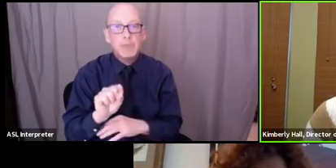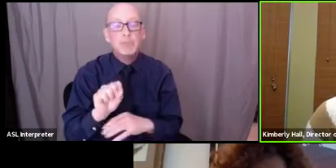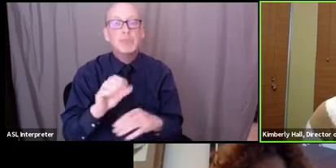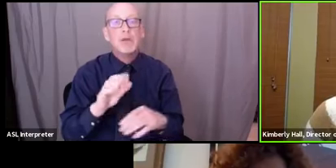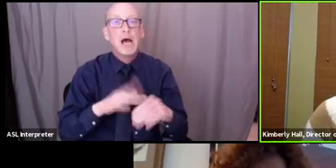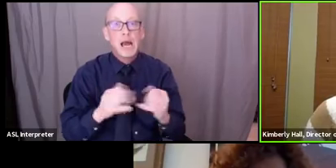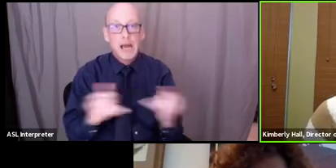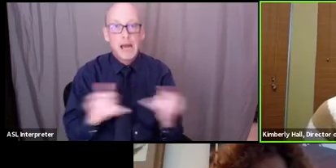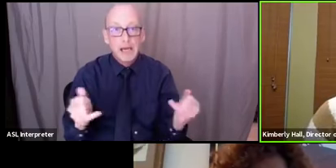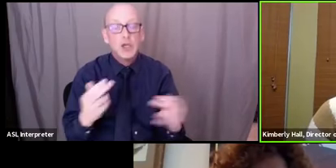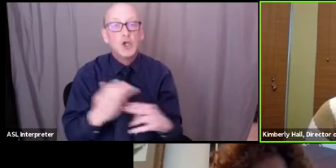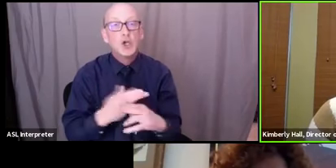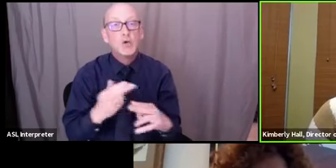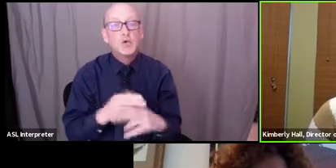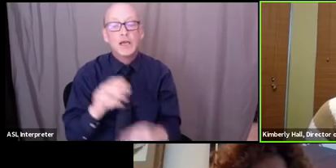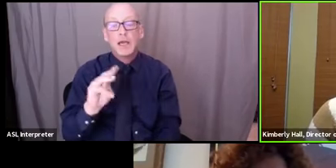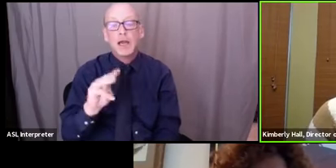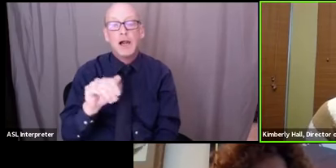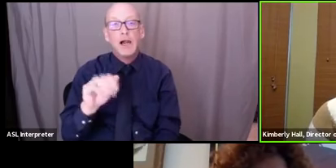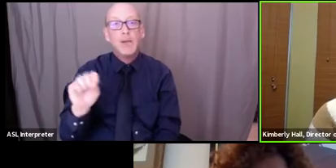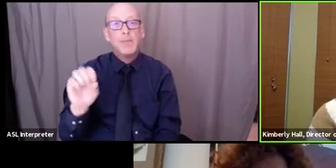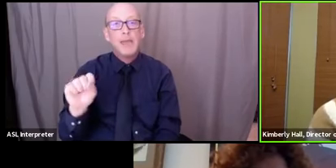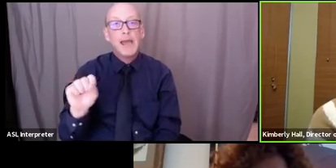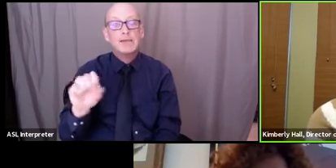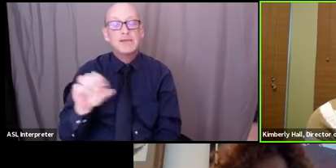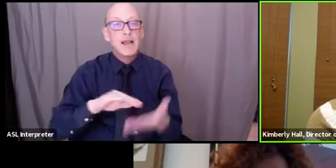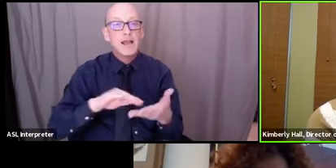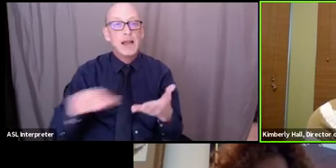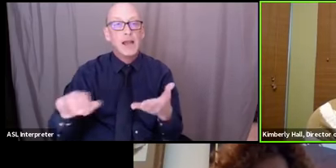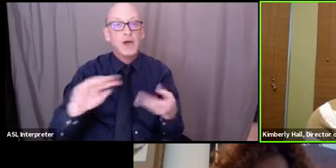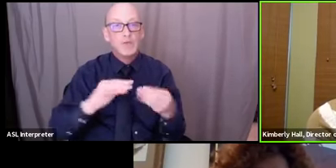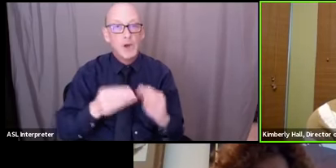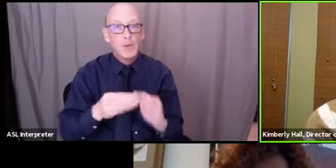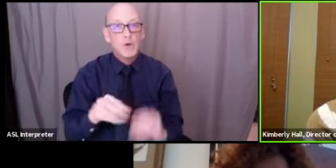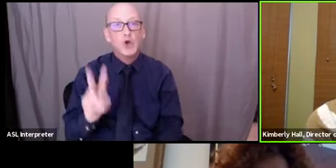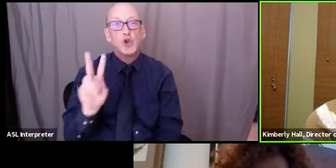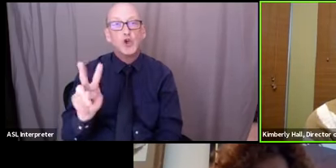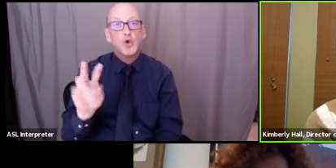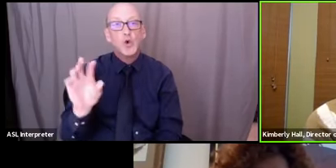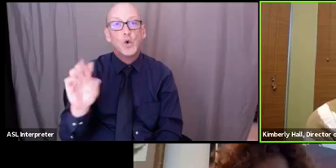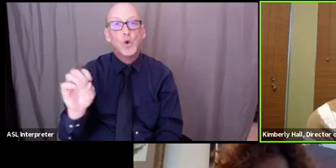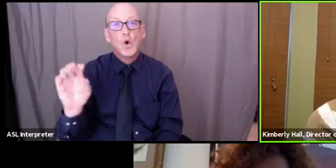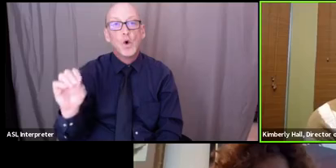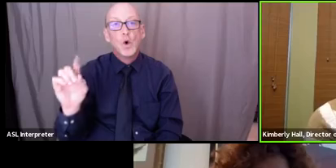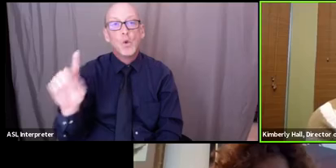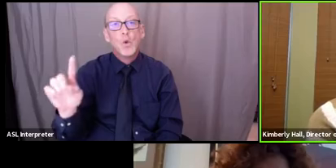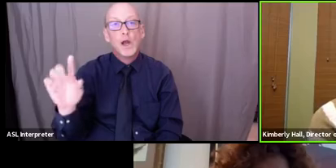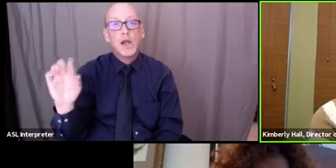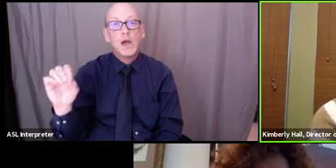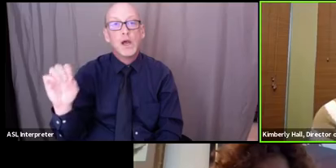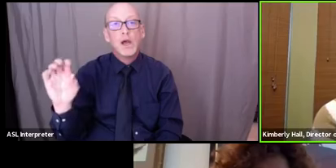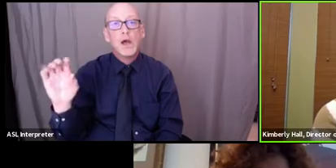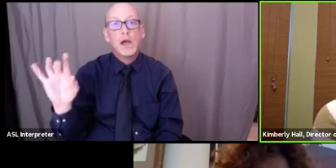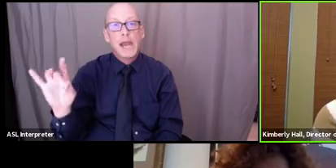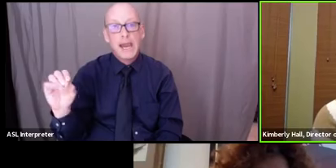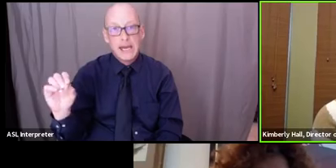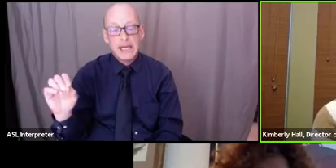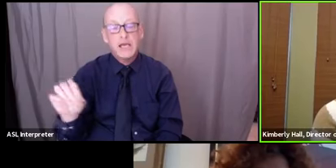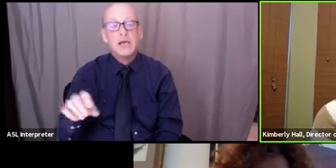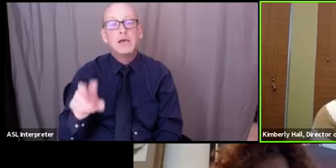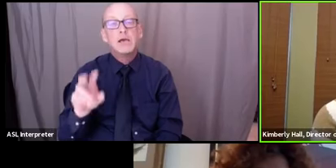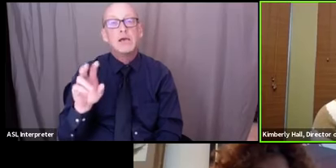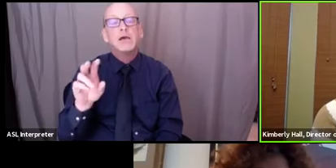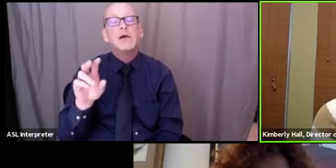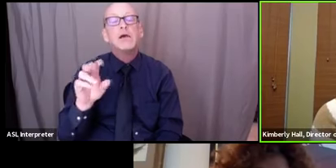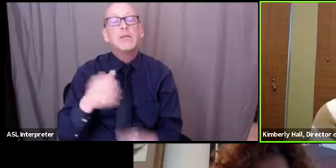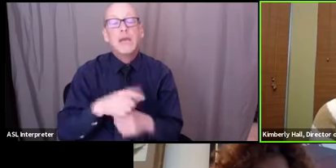mass layoff number is helpful which is 2 180 making sure that that's a part